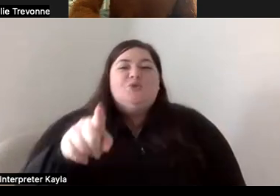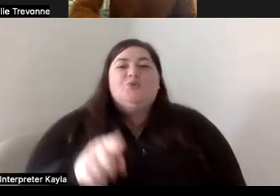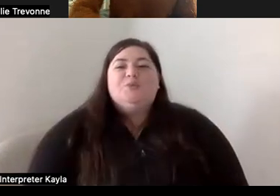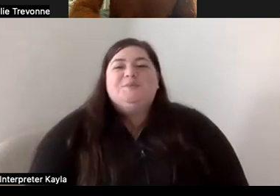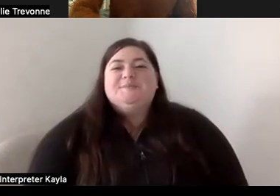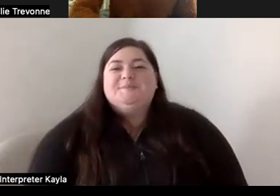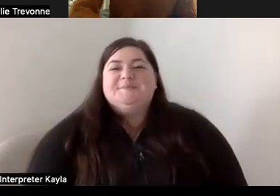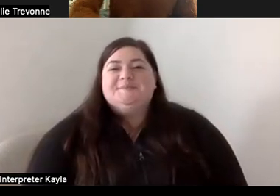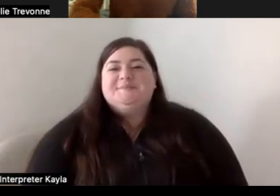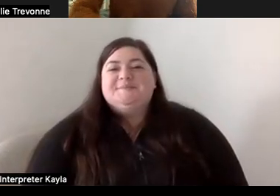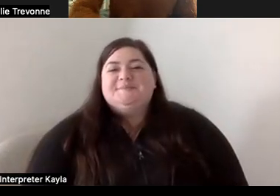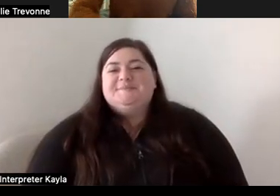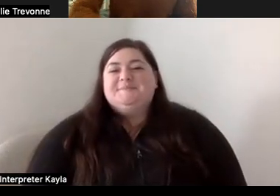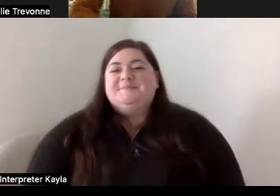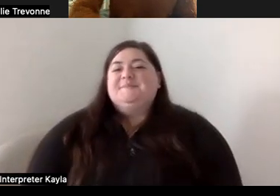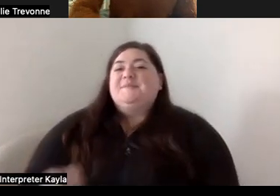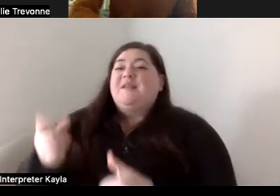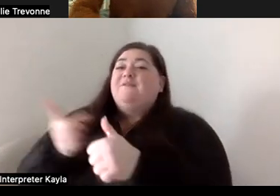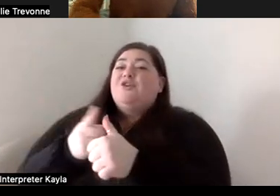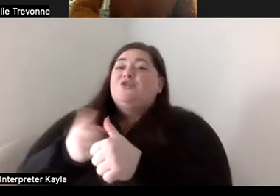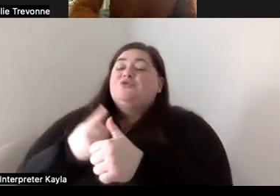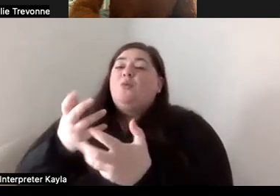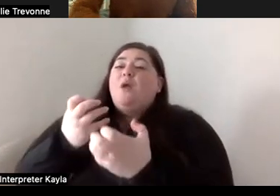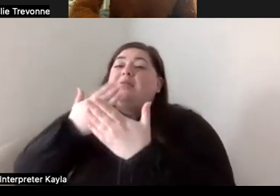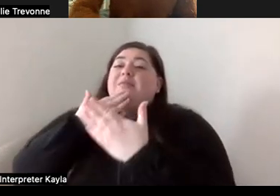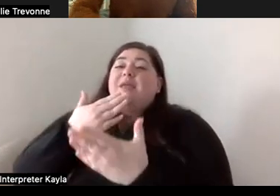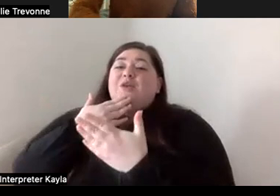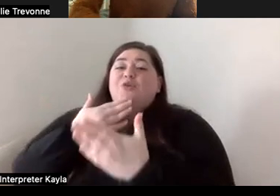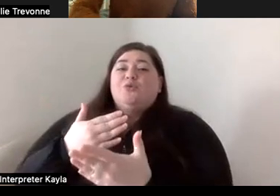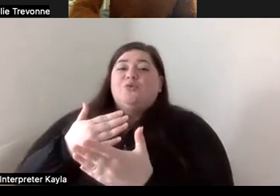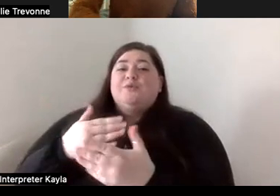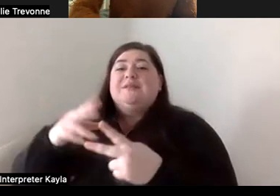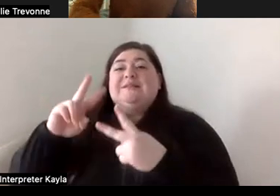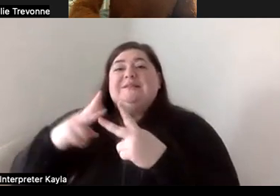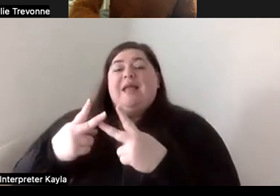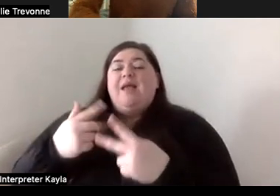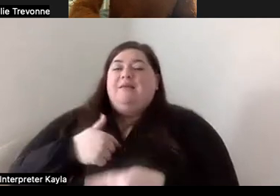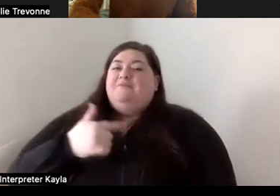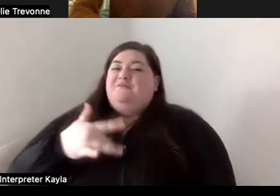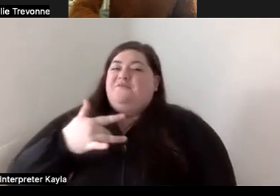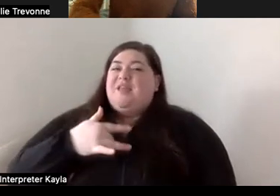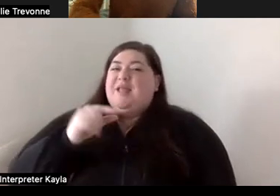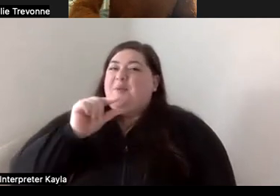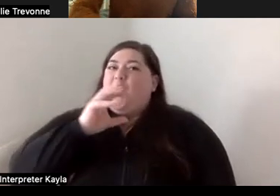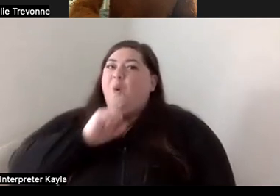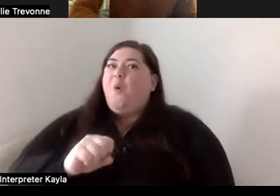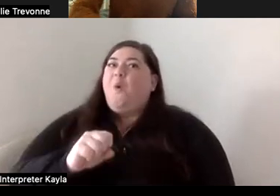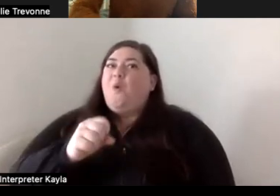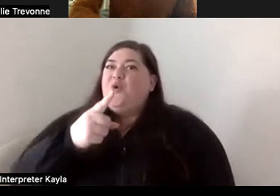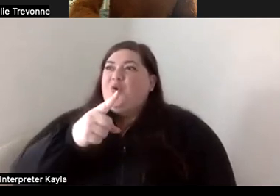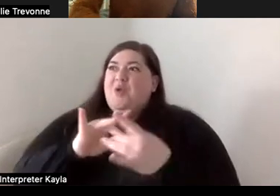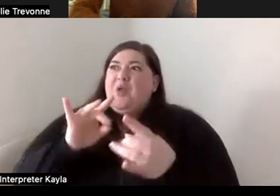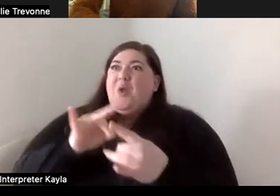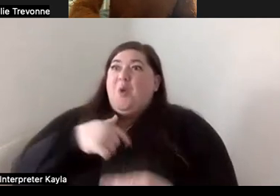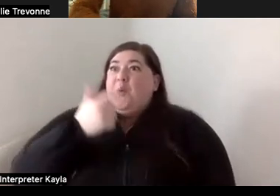Yeah, well, first of all, thank you so much. Second of all, I'm starting to feel old when you were like, I watched that when I was